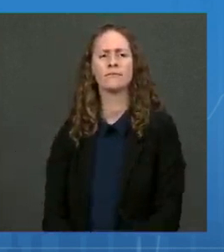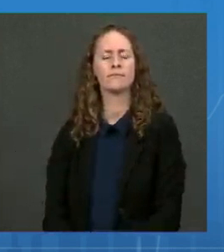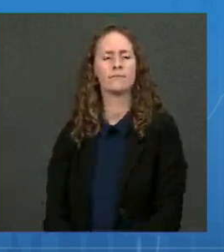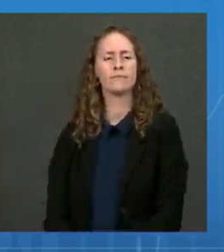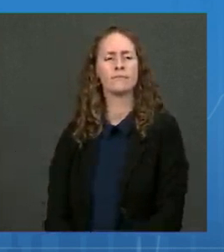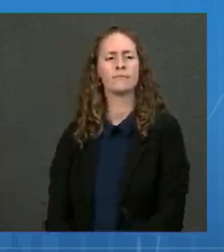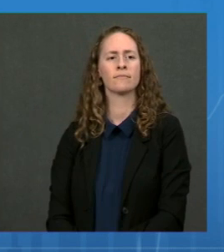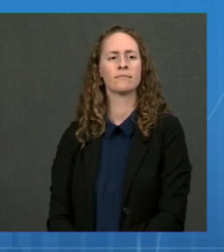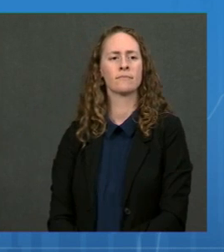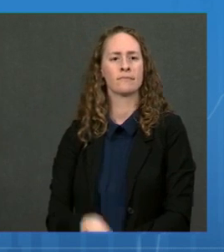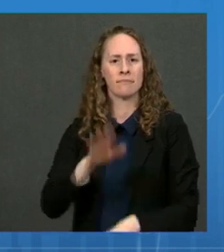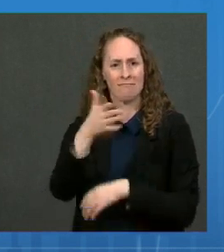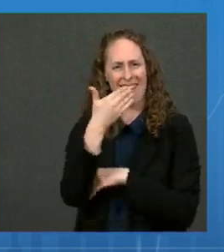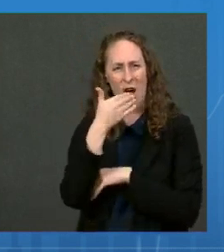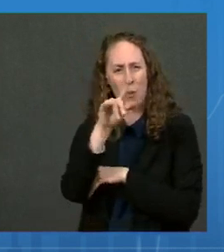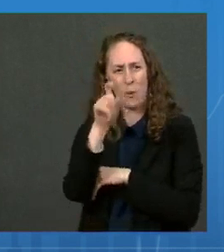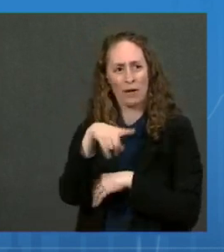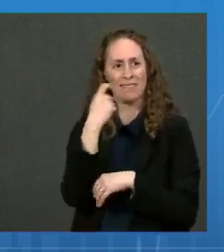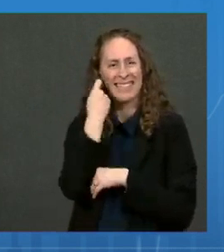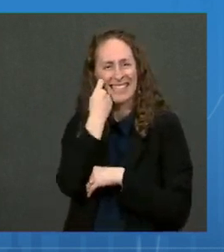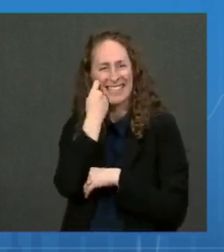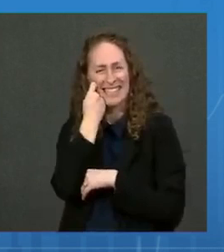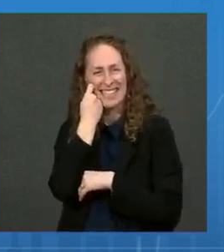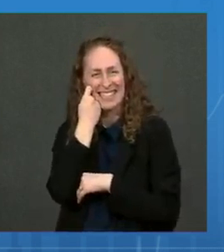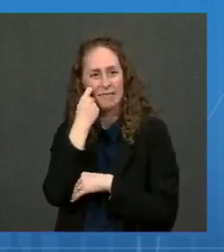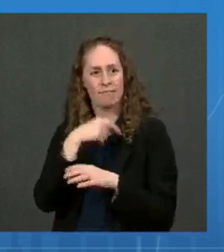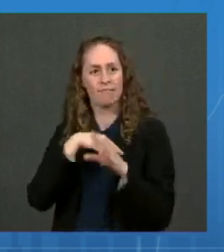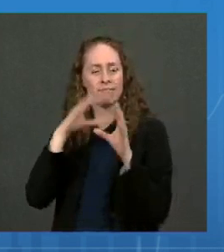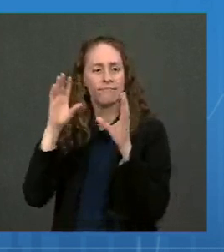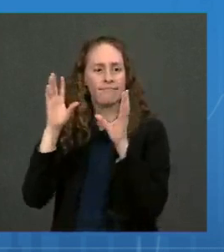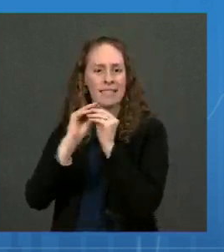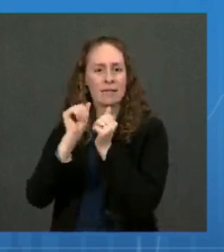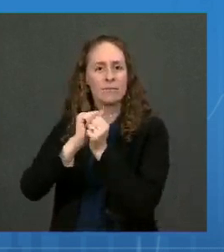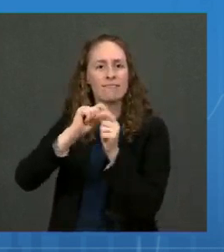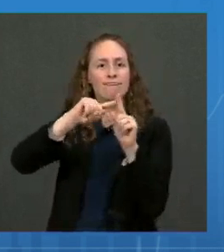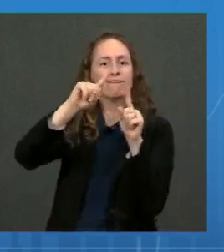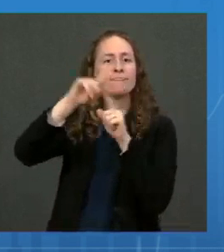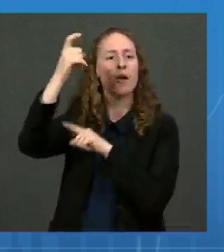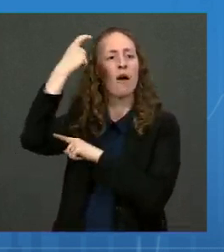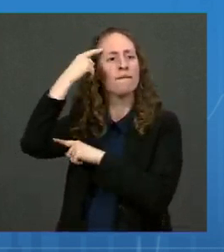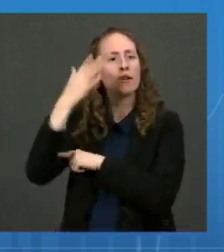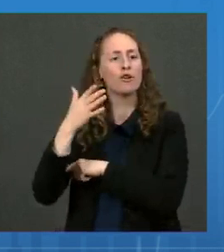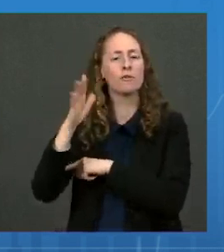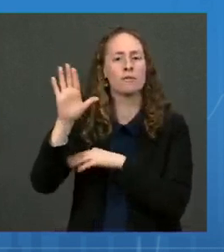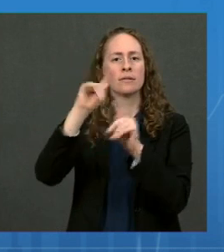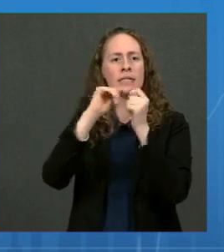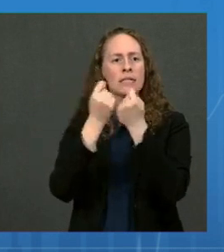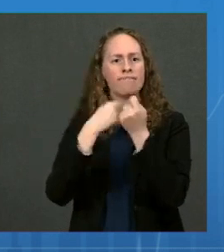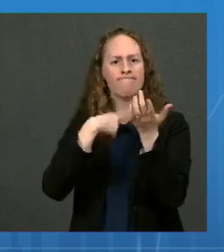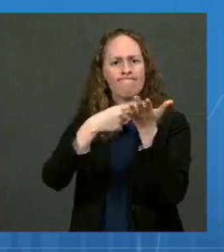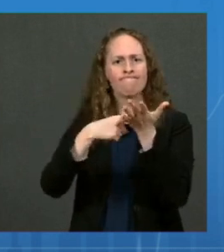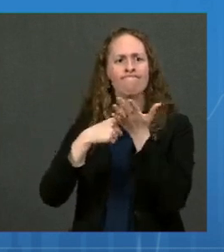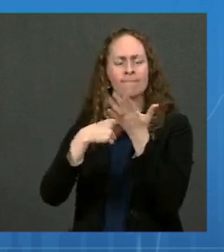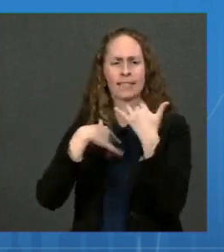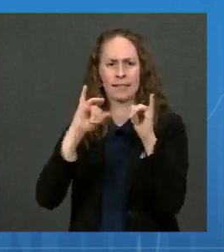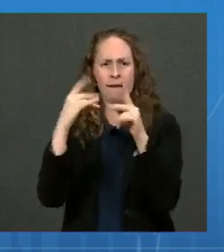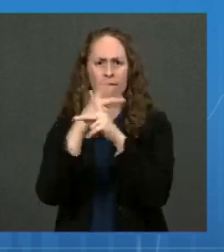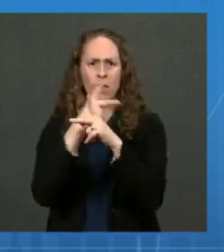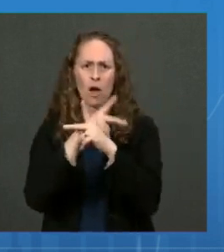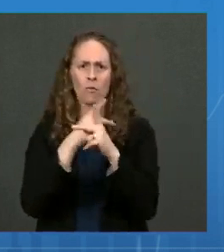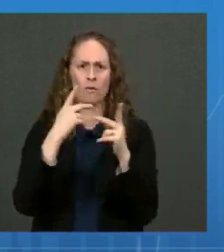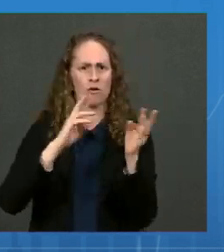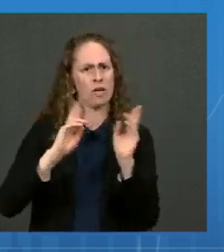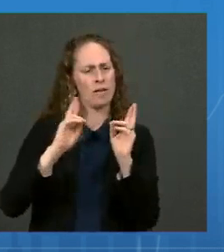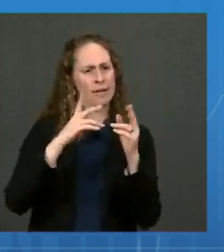spent time with governors and their teams across the last couple of days. We'll continue to work very closely with